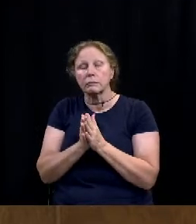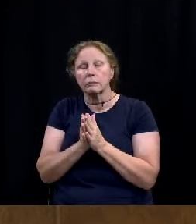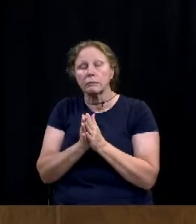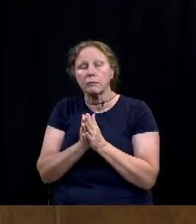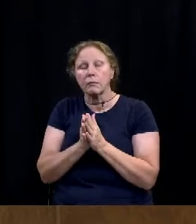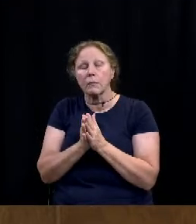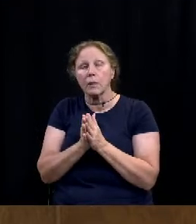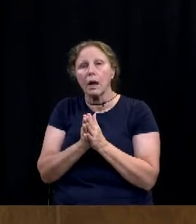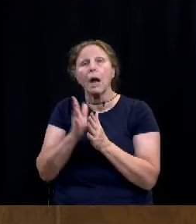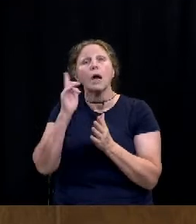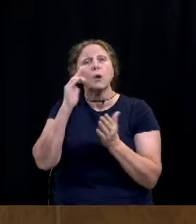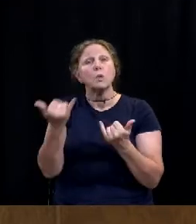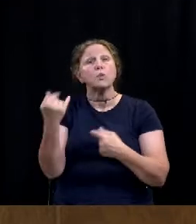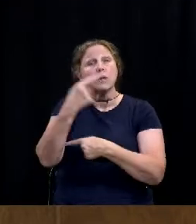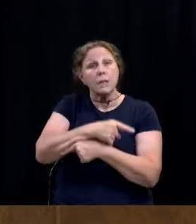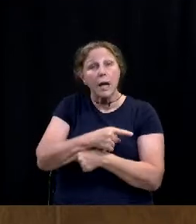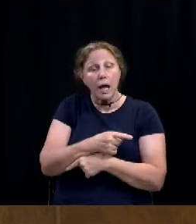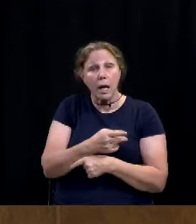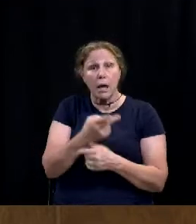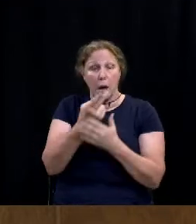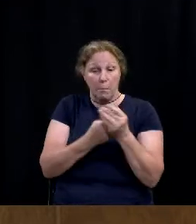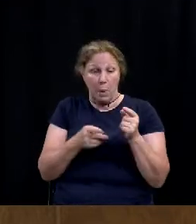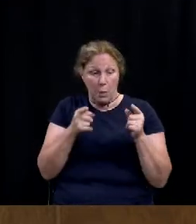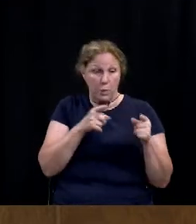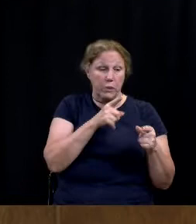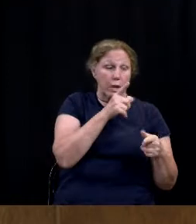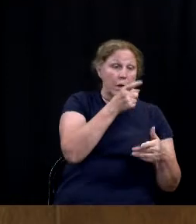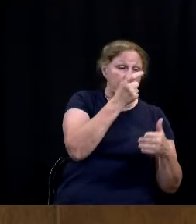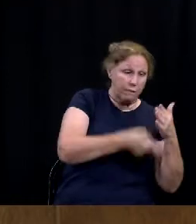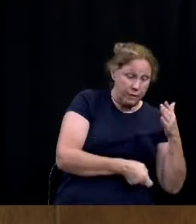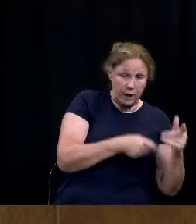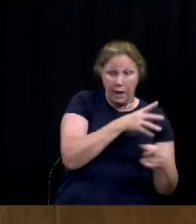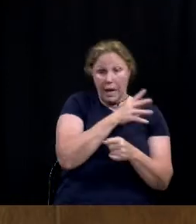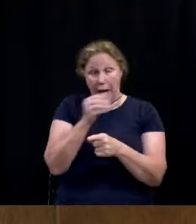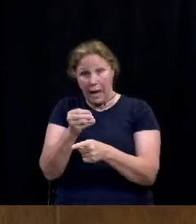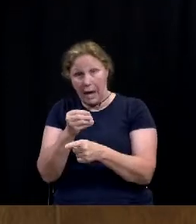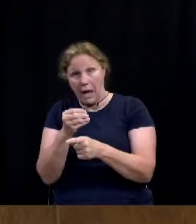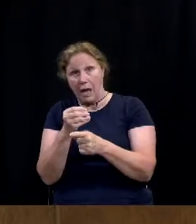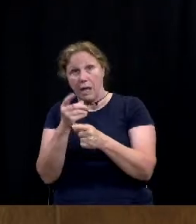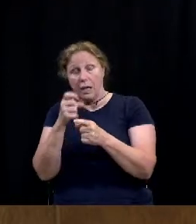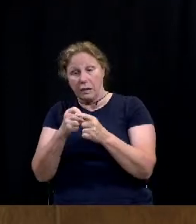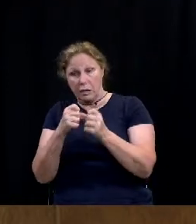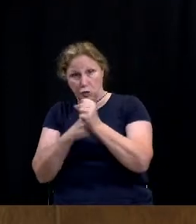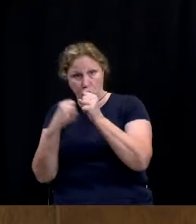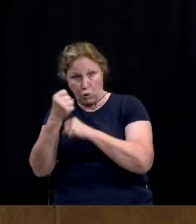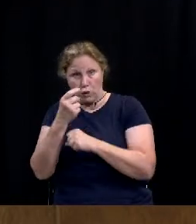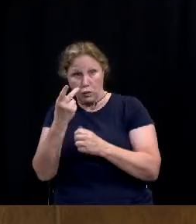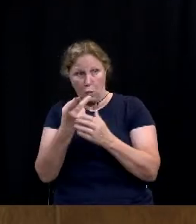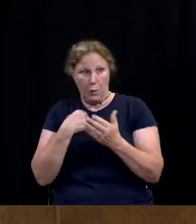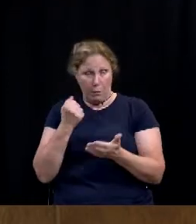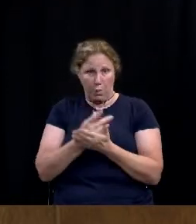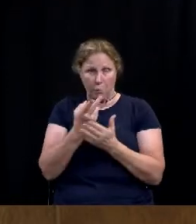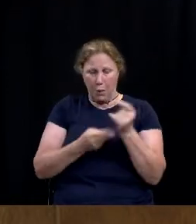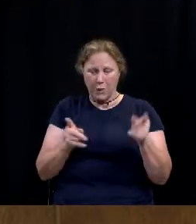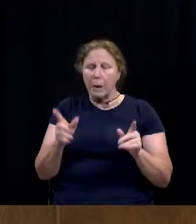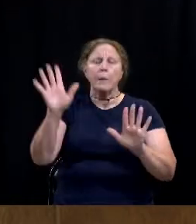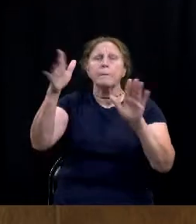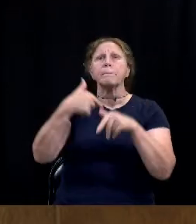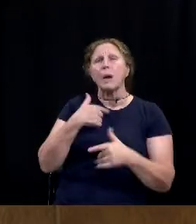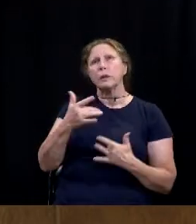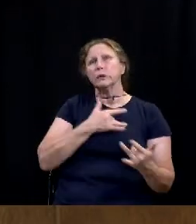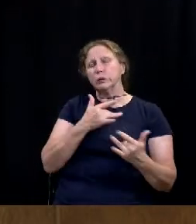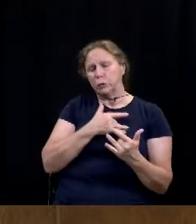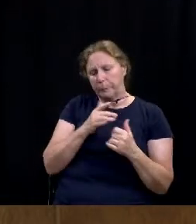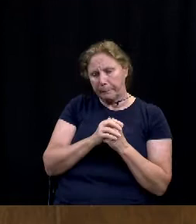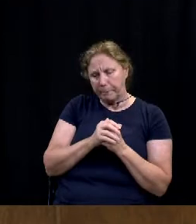And I know today we're approving both the impact fee and the fee structure as I understand it. I guess my only reservation on this